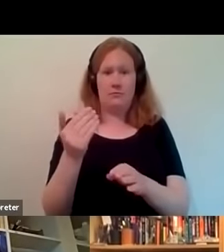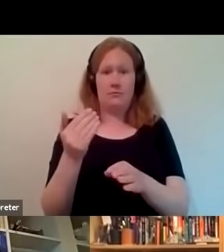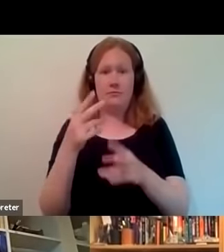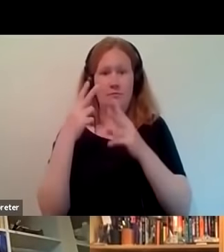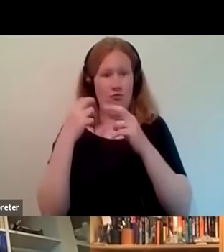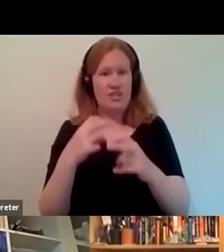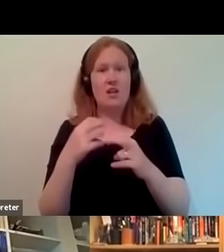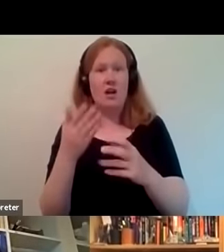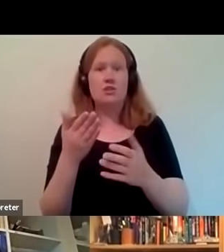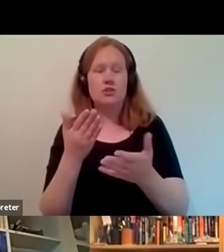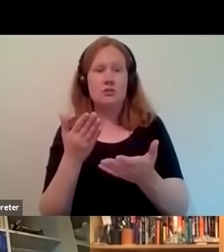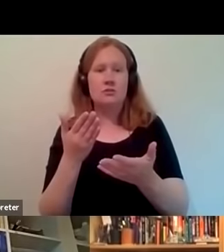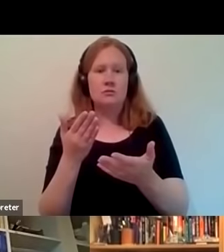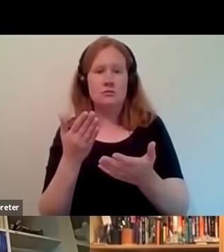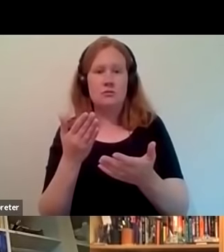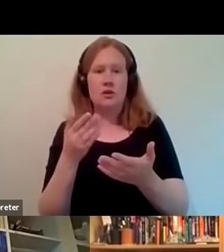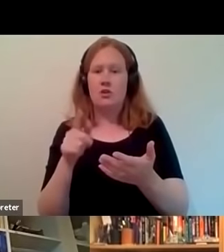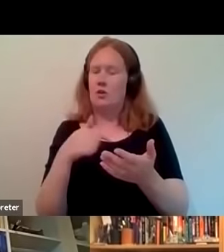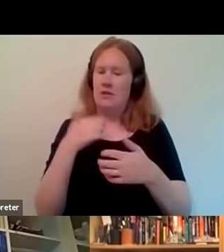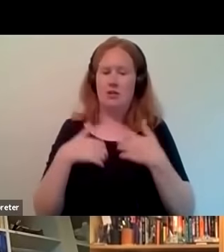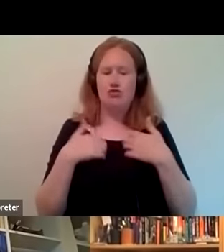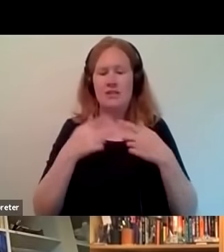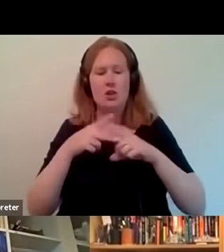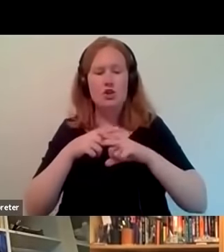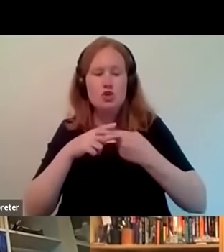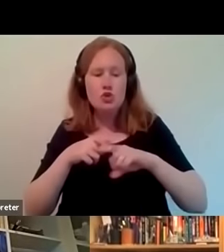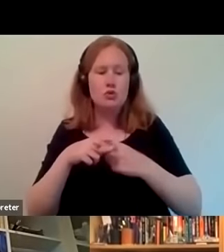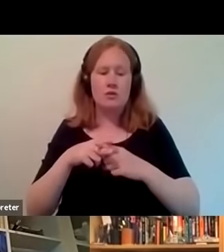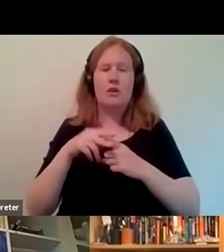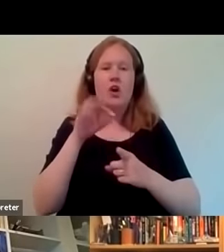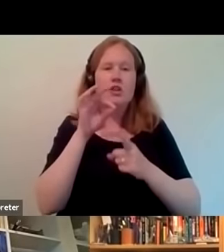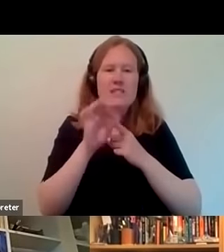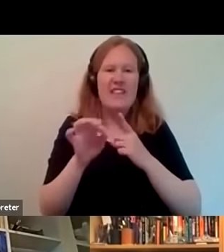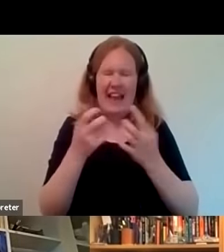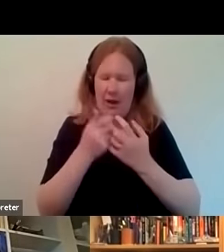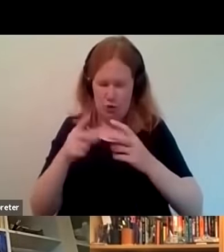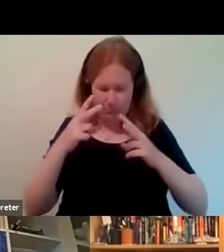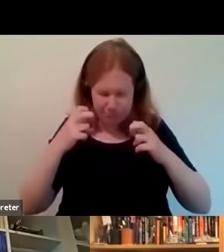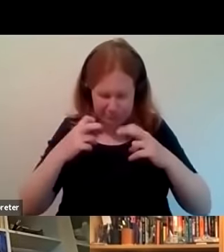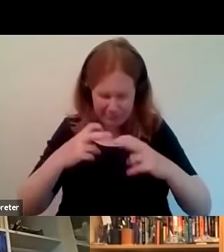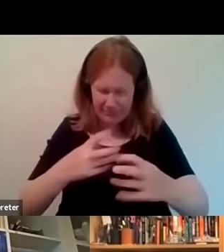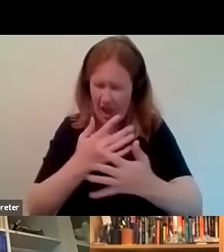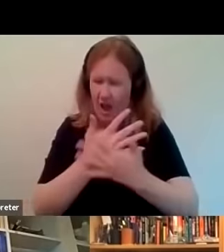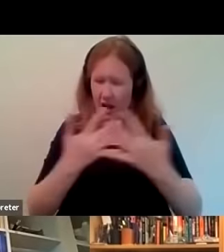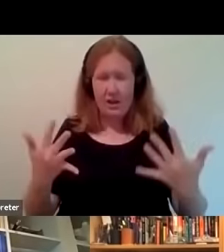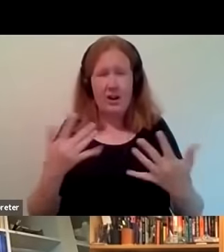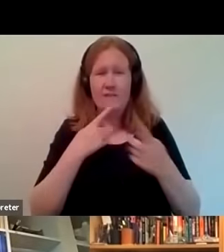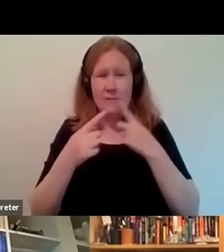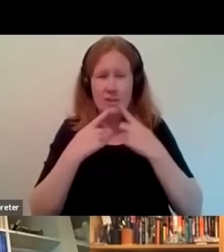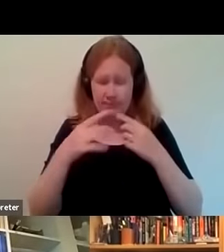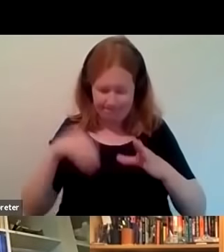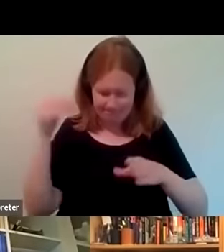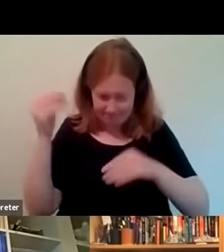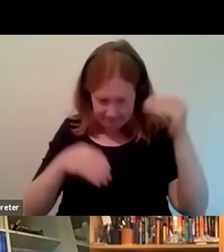about the the the the tools the specific research tools and how you sift and curate through all of this body of work um